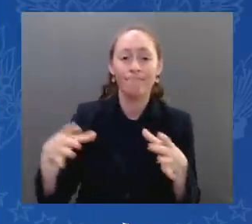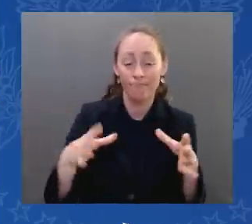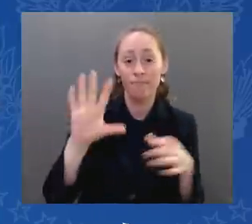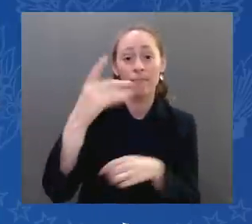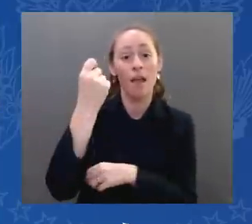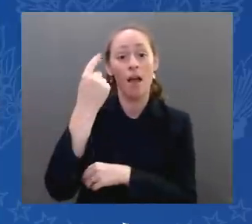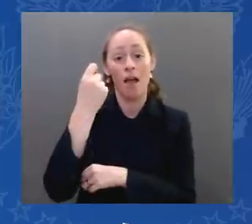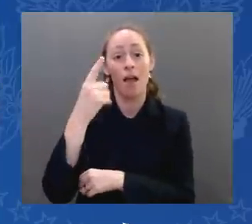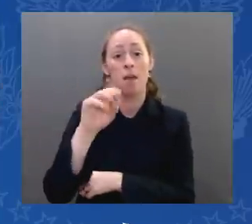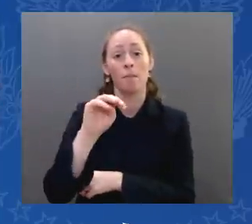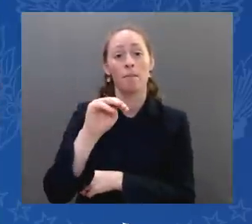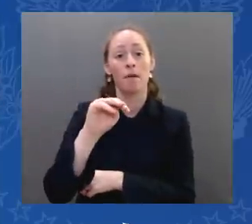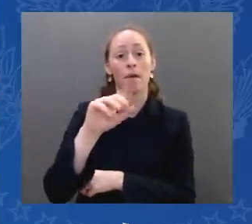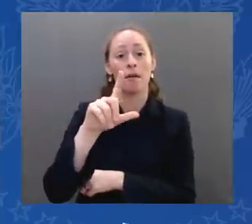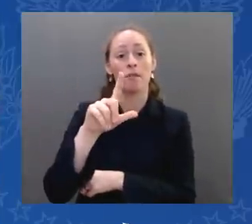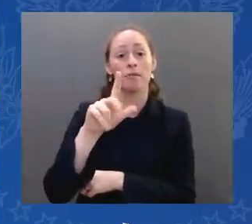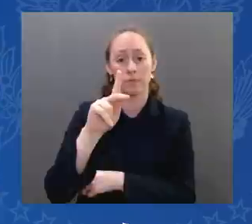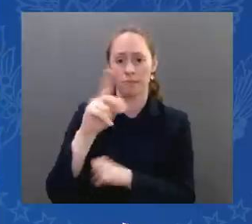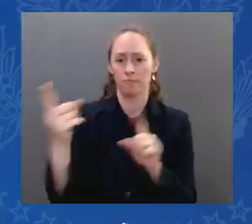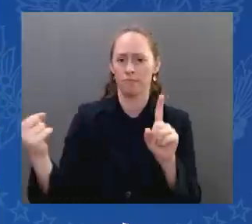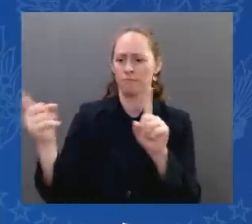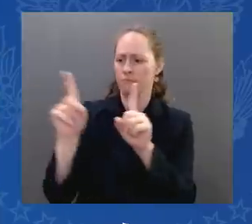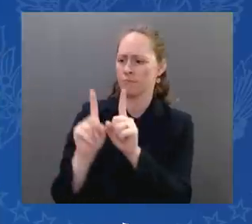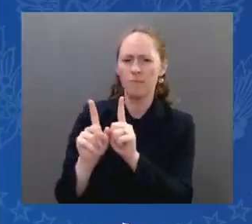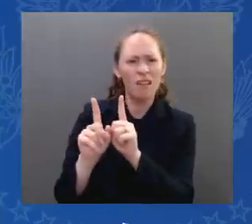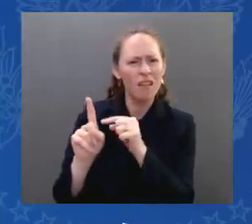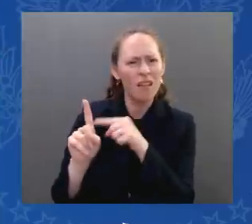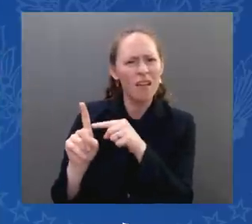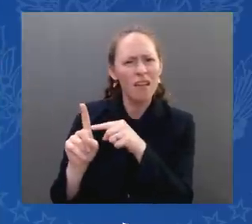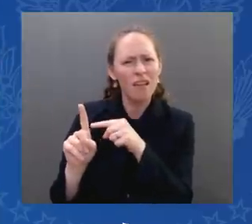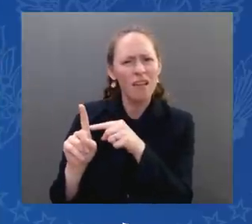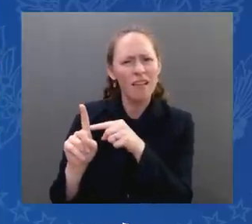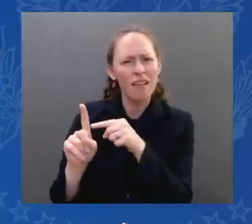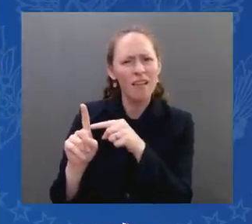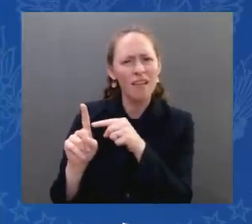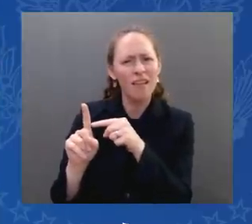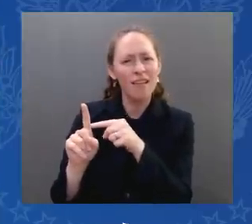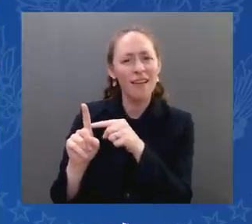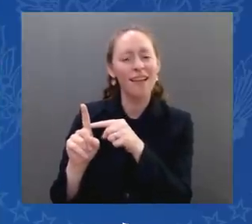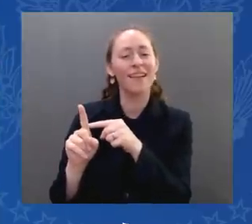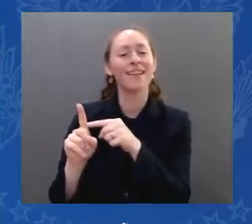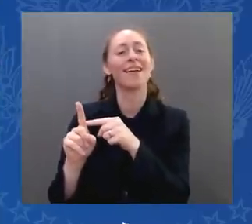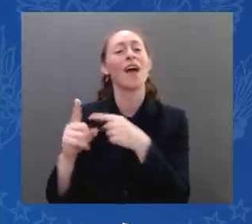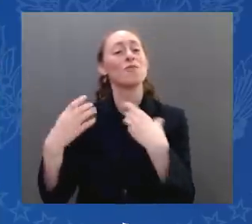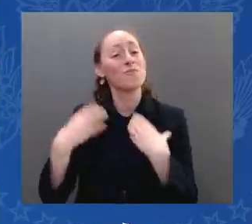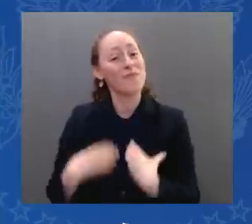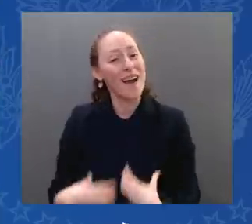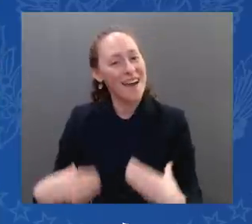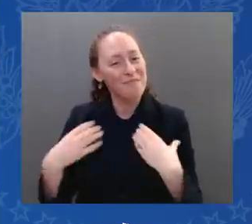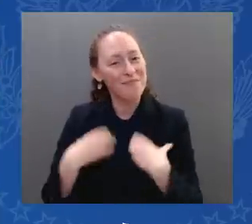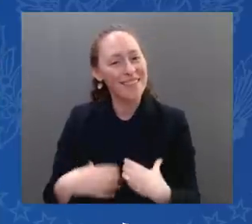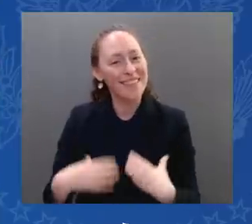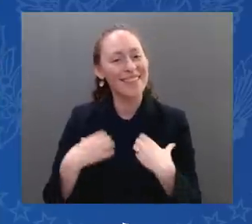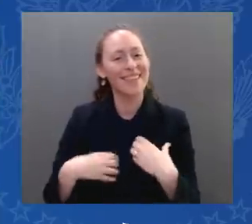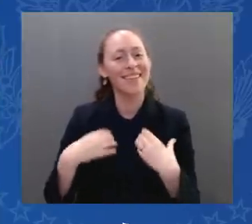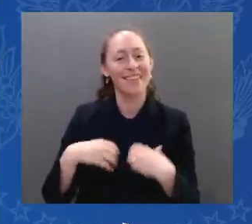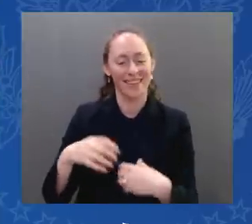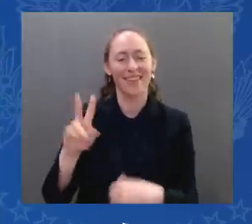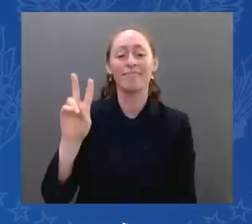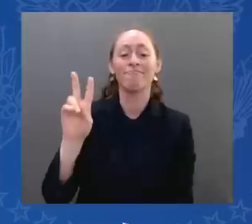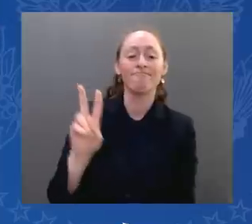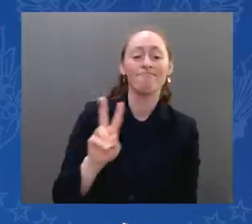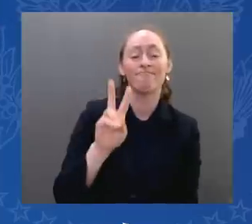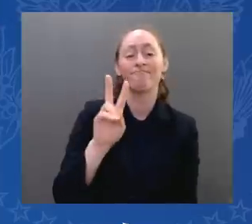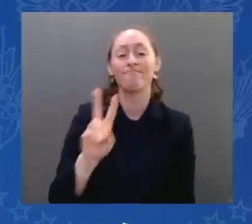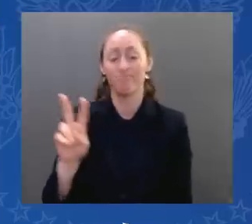returned home that day, Rabbi Heschel wrote in his diary, Today I felt my legs